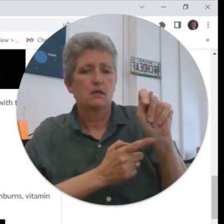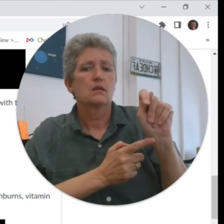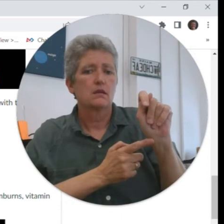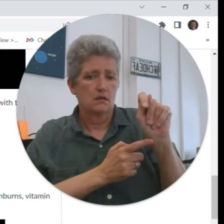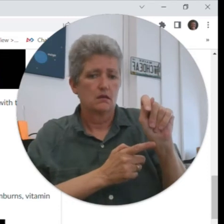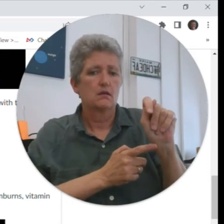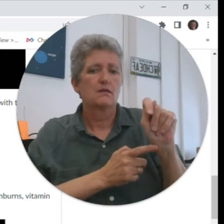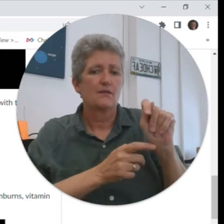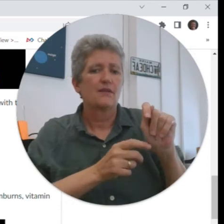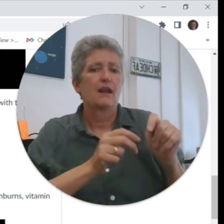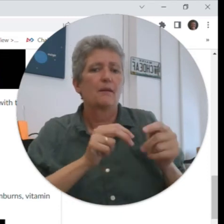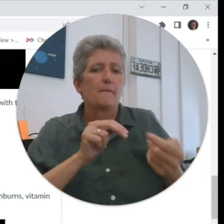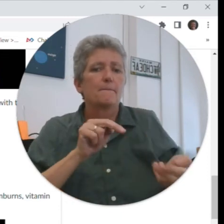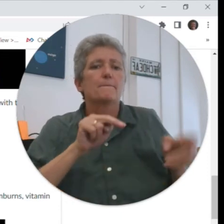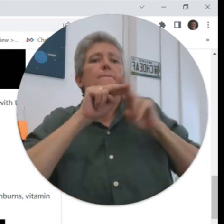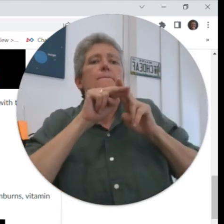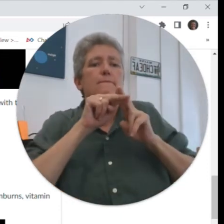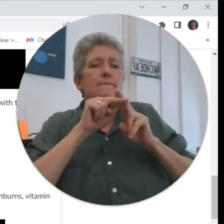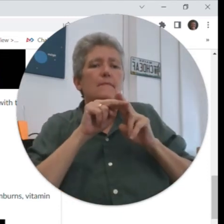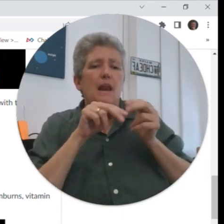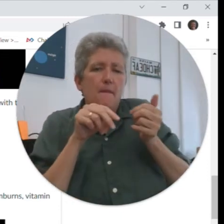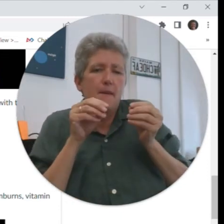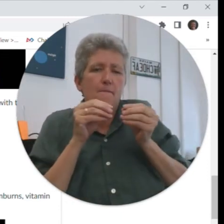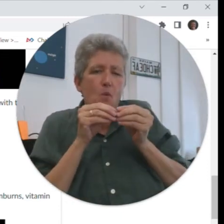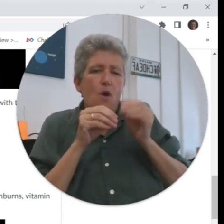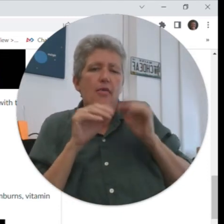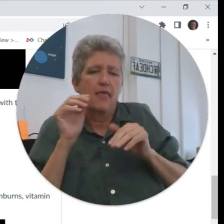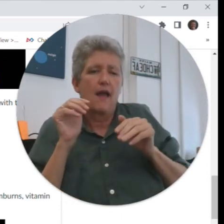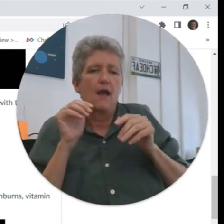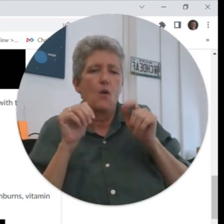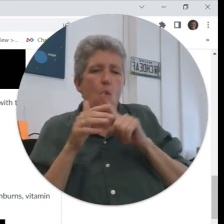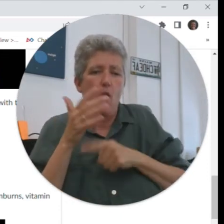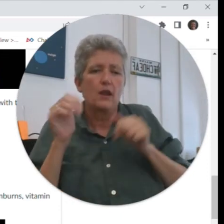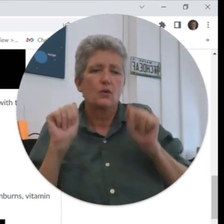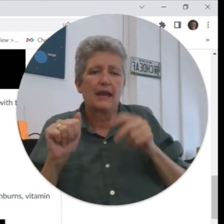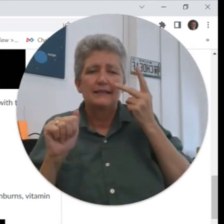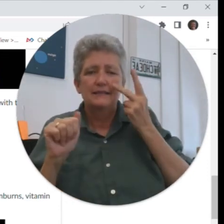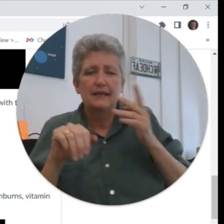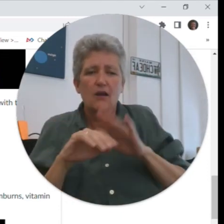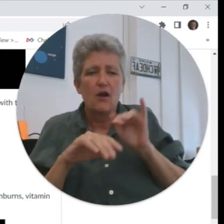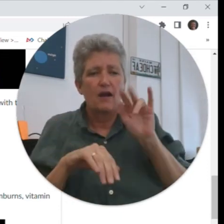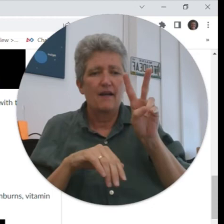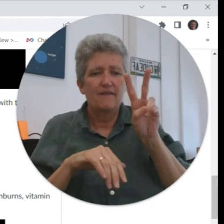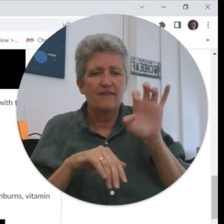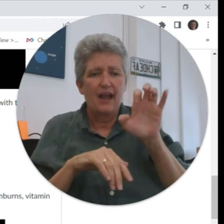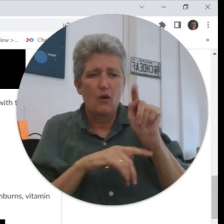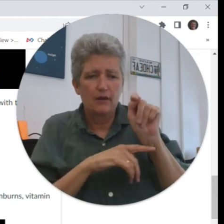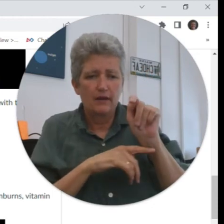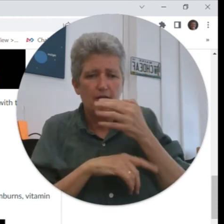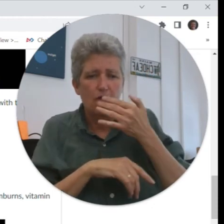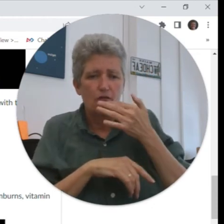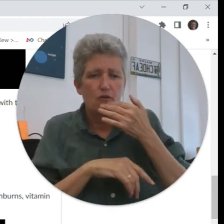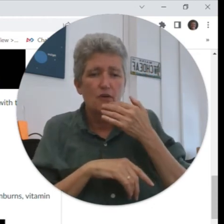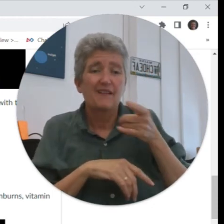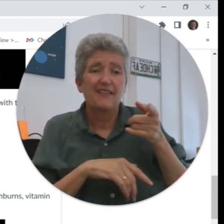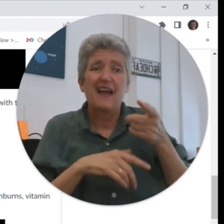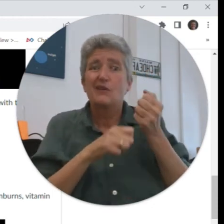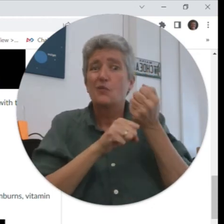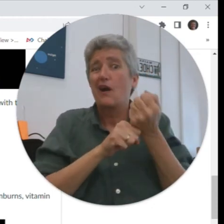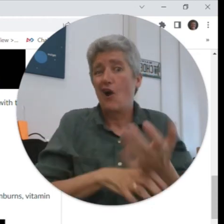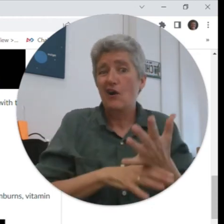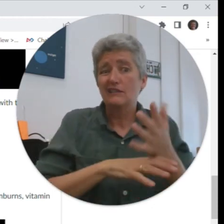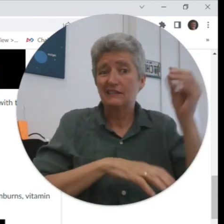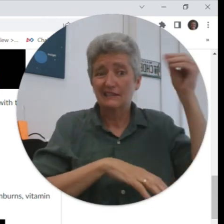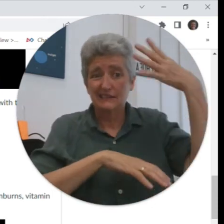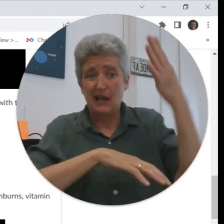one is ultraviolet it's a little bit faster than the violet that